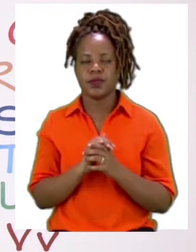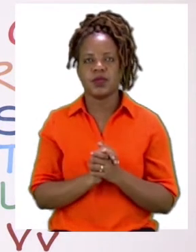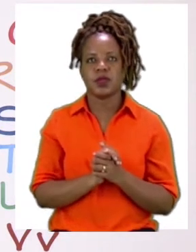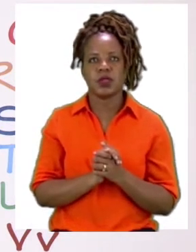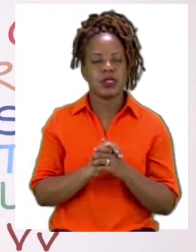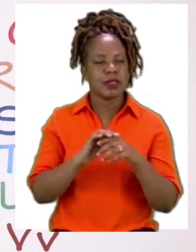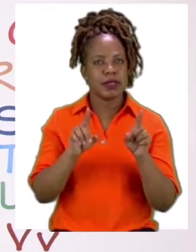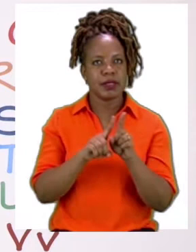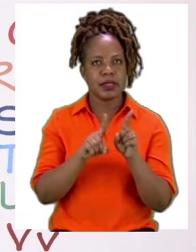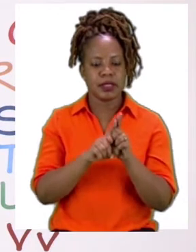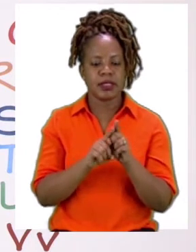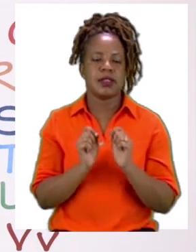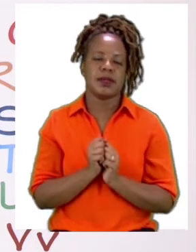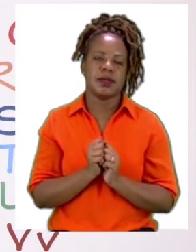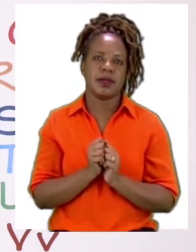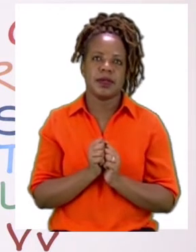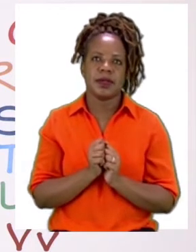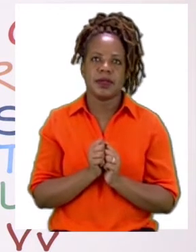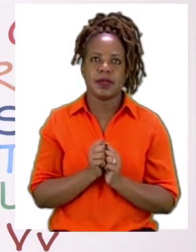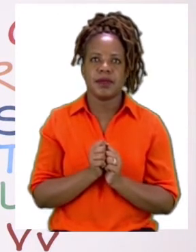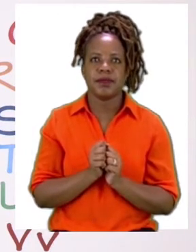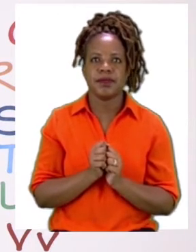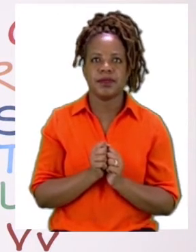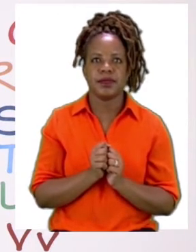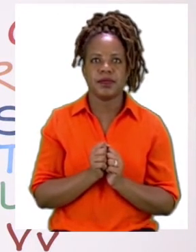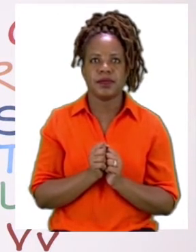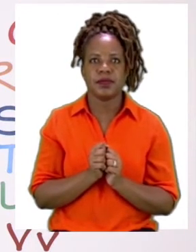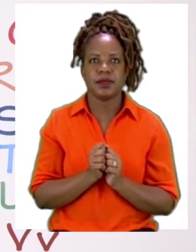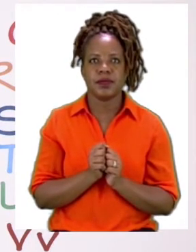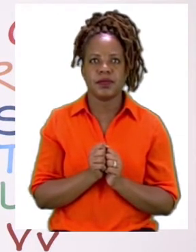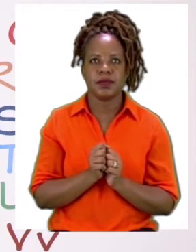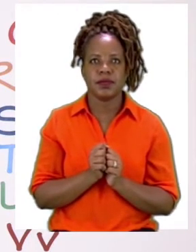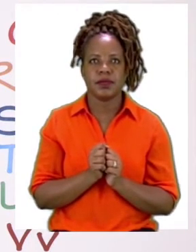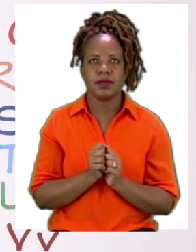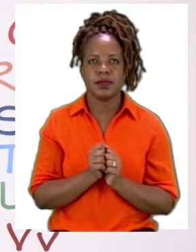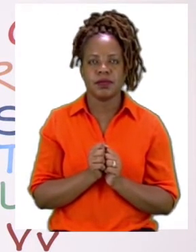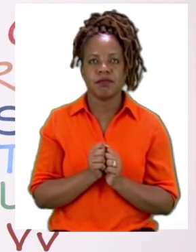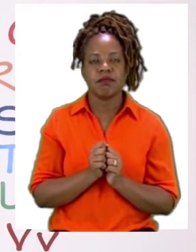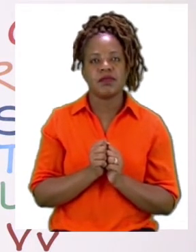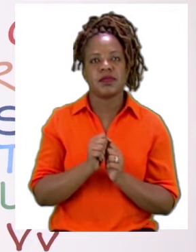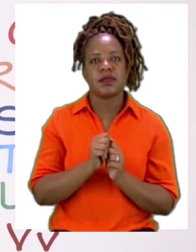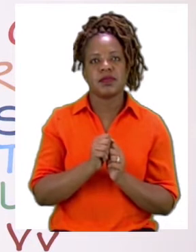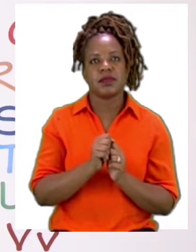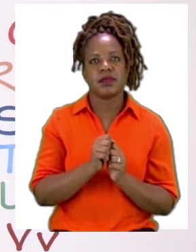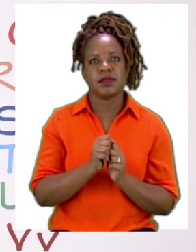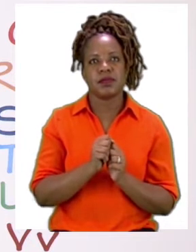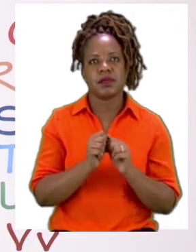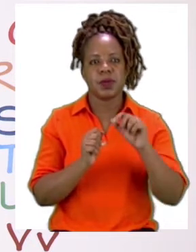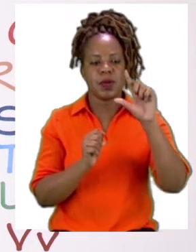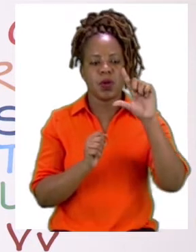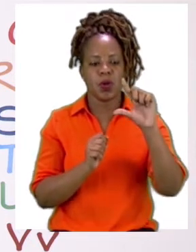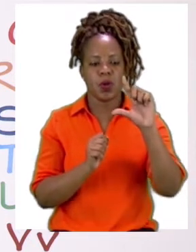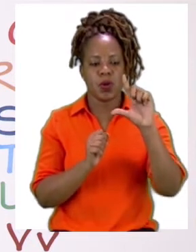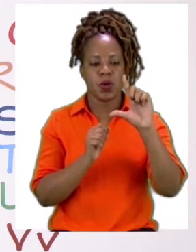side. For example, if the angle is like this. On this